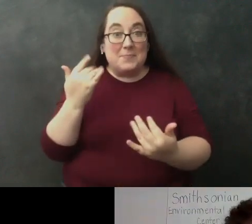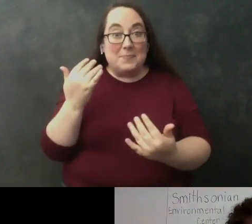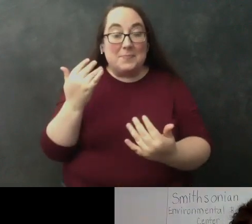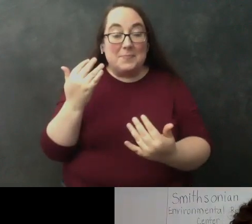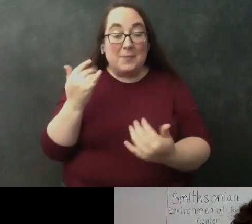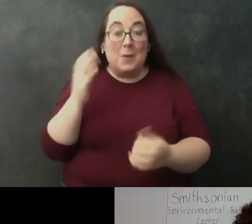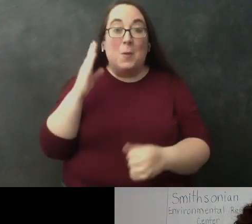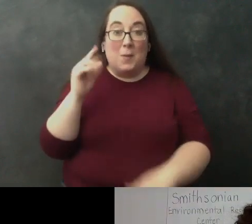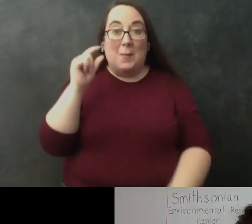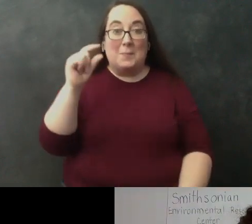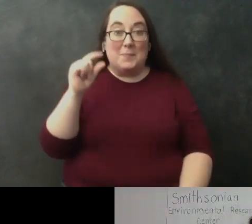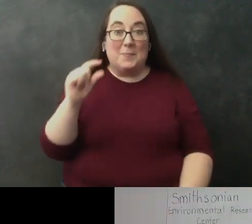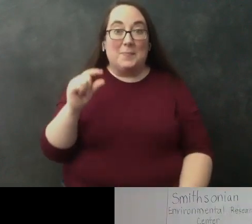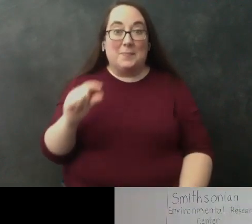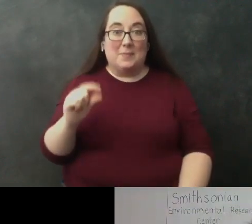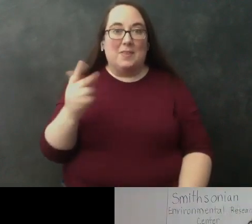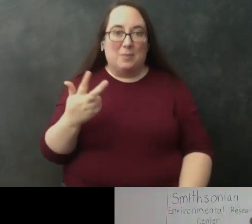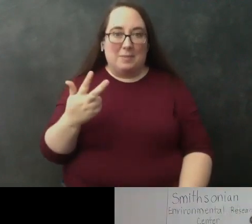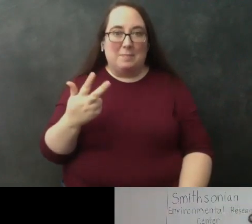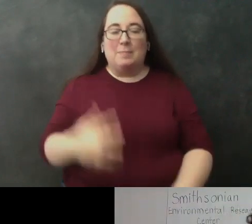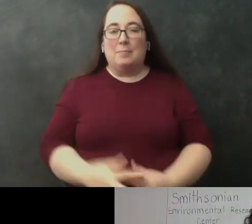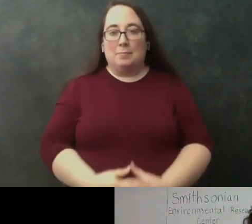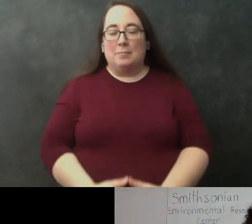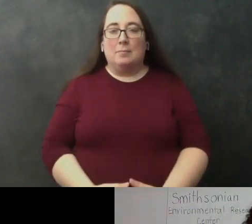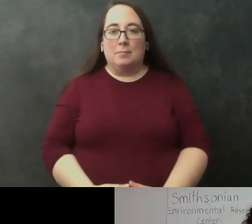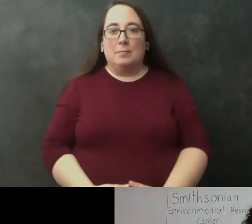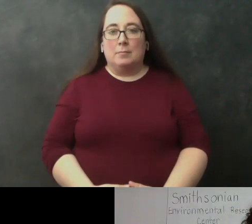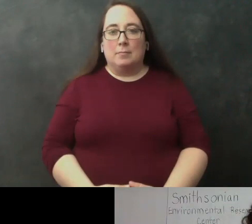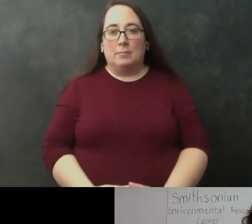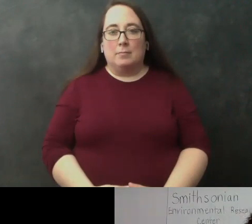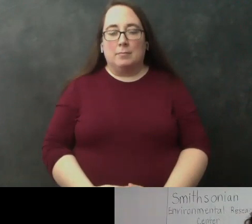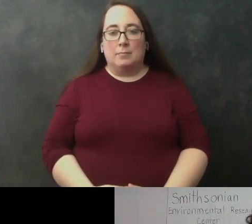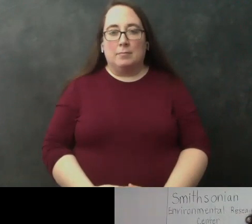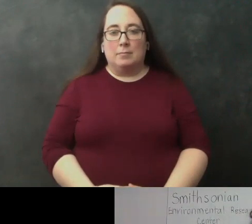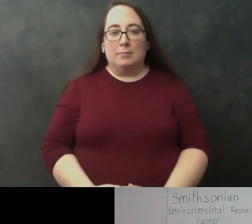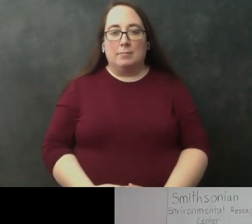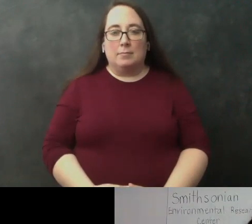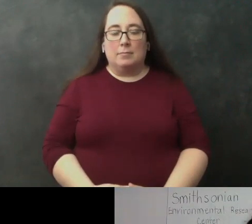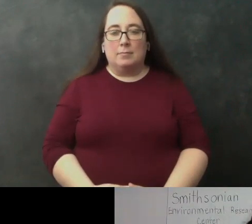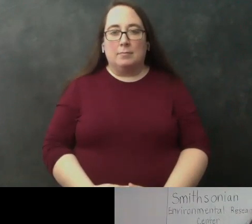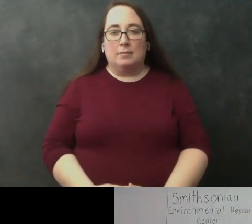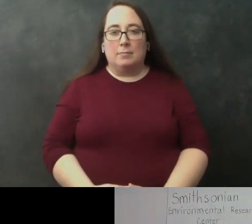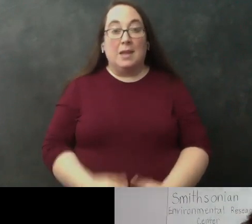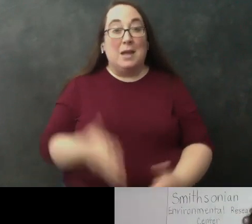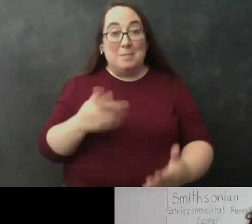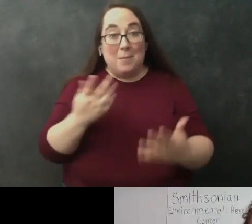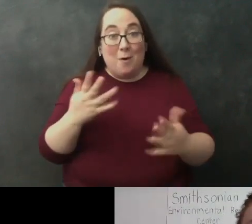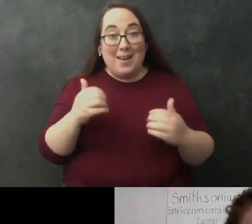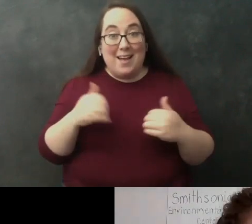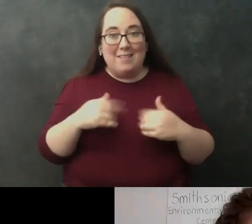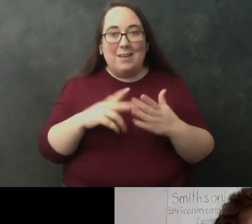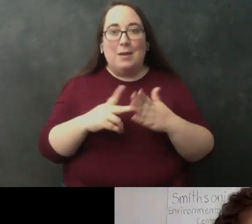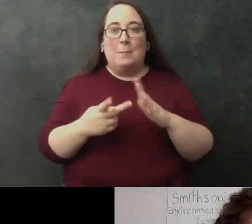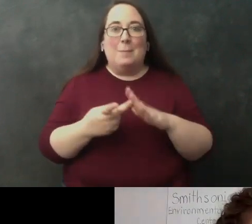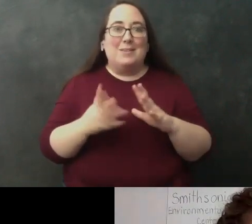you know uh you know just a couple minutes and those three layers will will start to form some of you might already have the three layers which means you are way